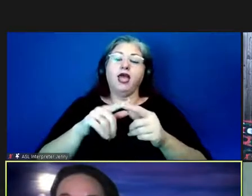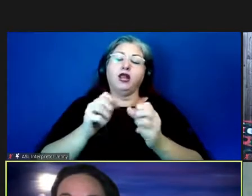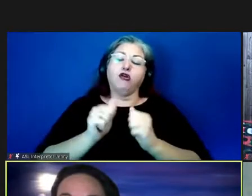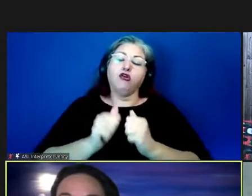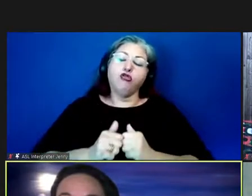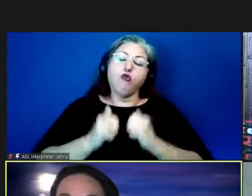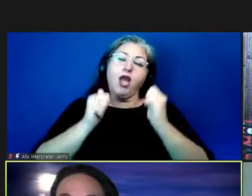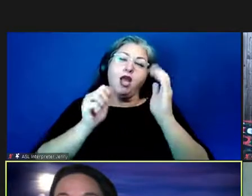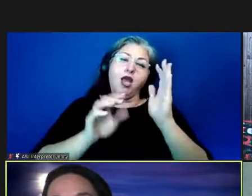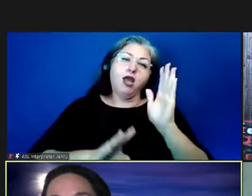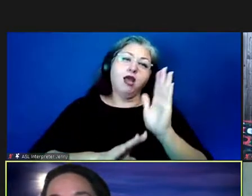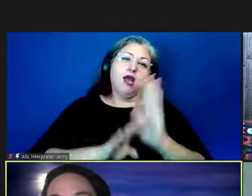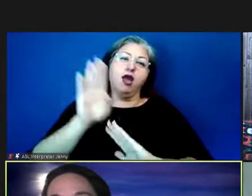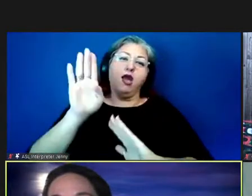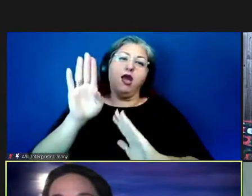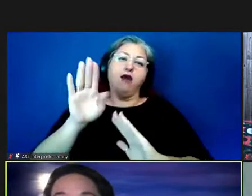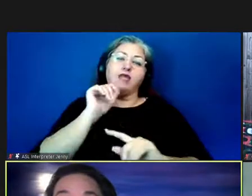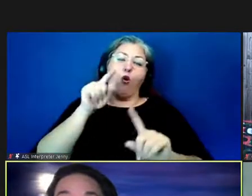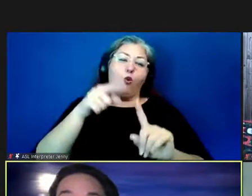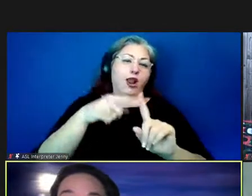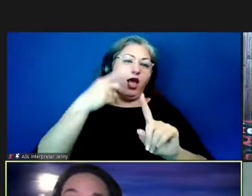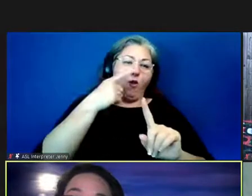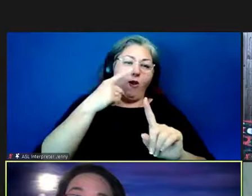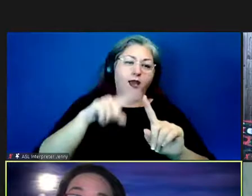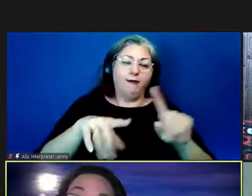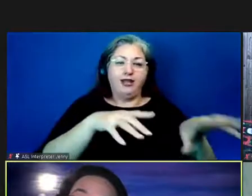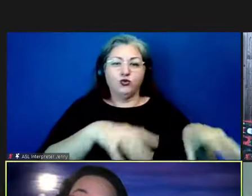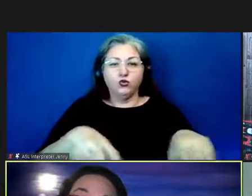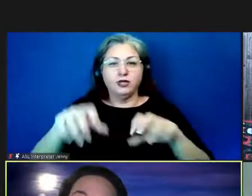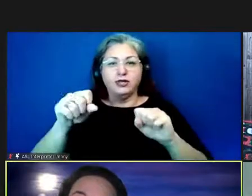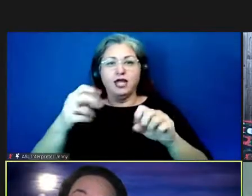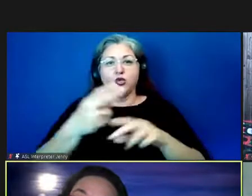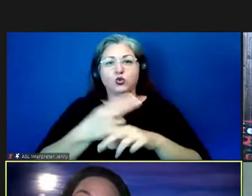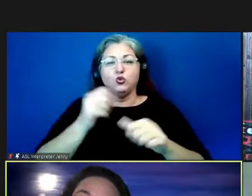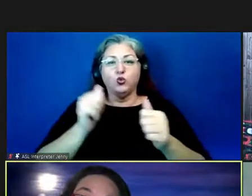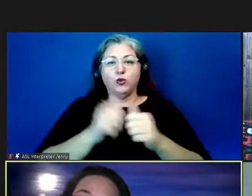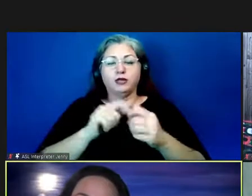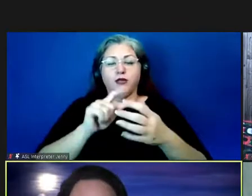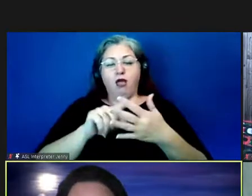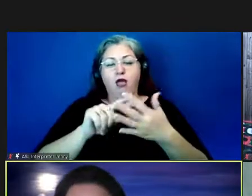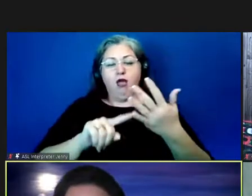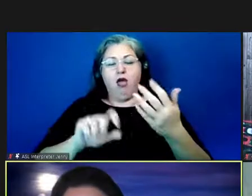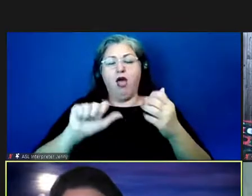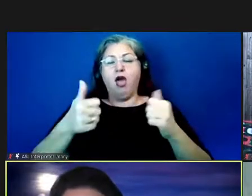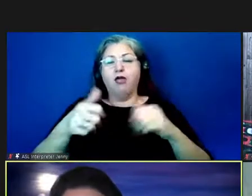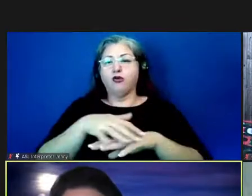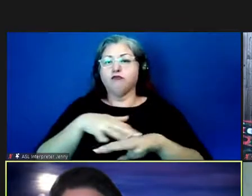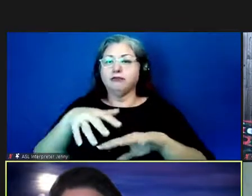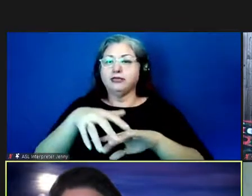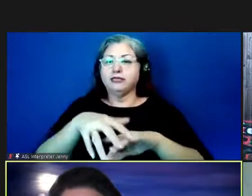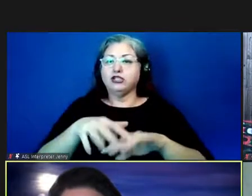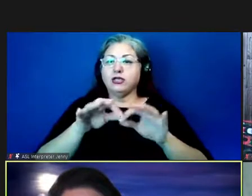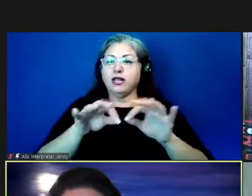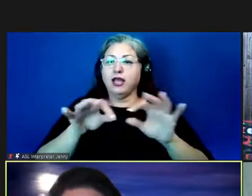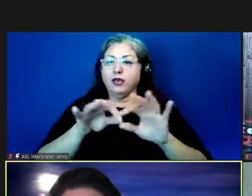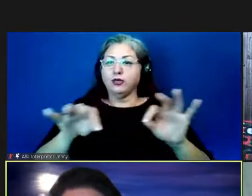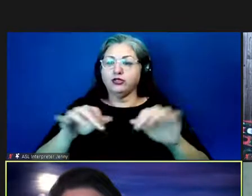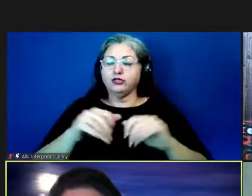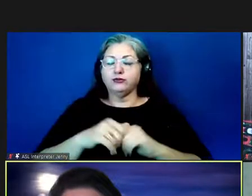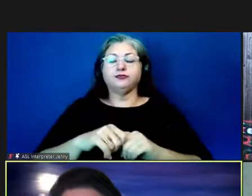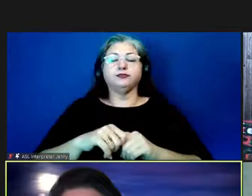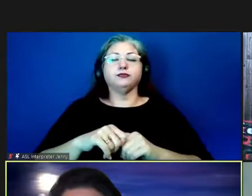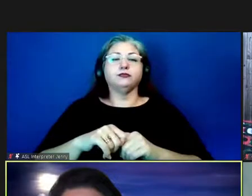context but be absolutely taken up and used in other um indigenous language contexts um